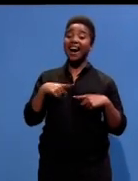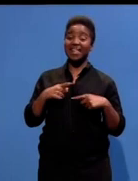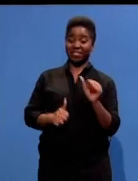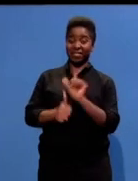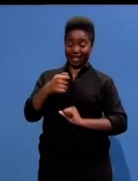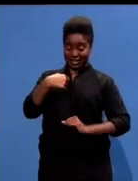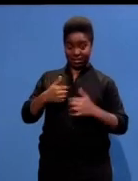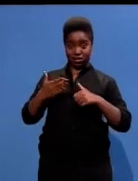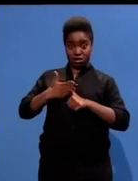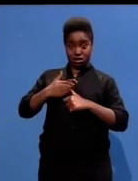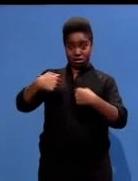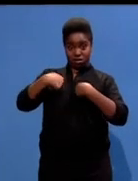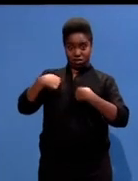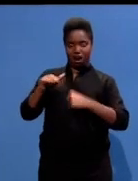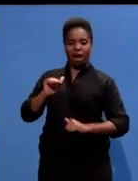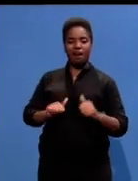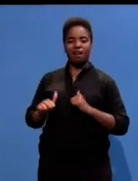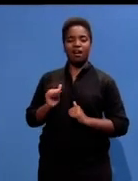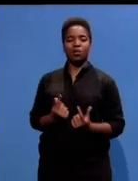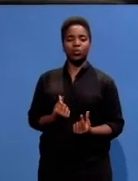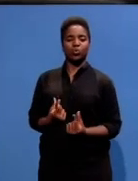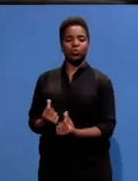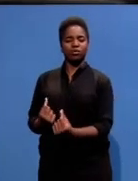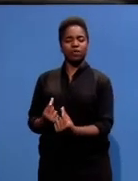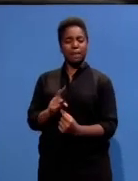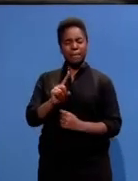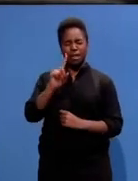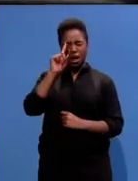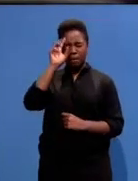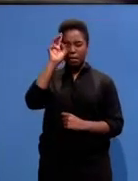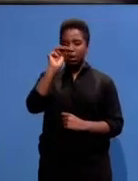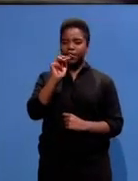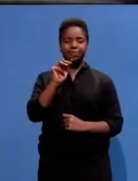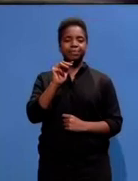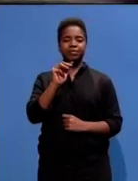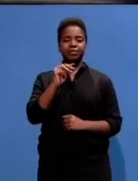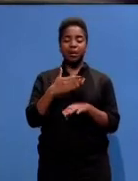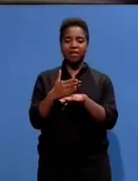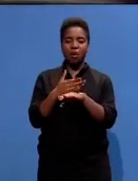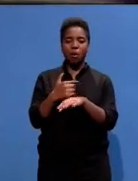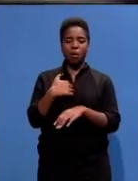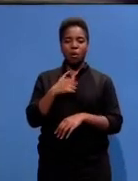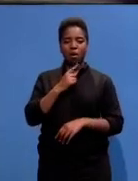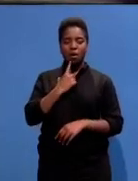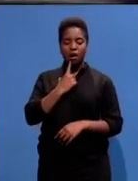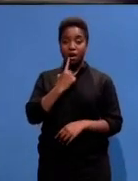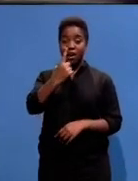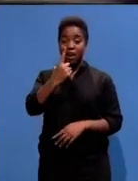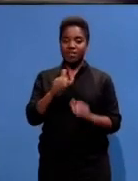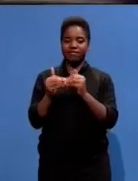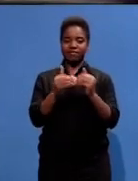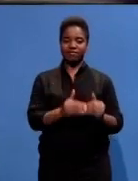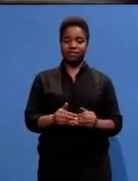Mandela was very careful about his imagery, about how he